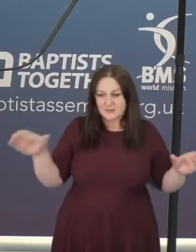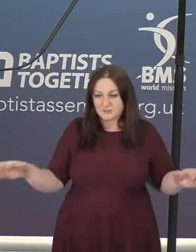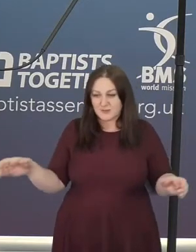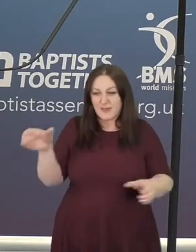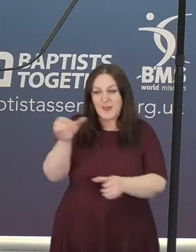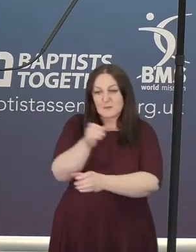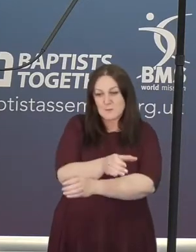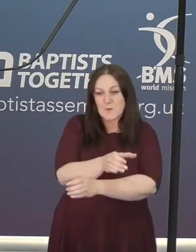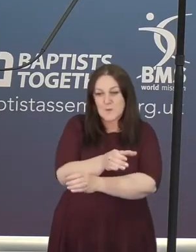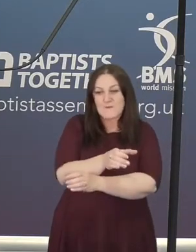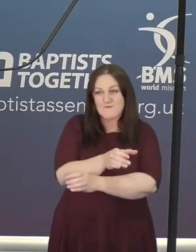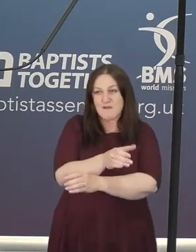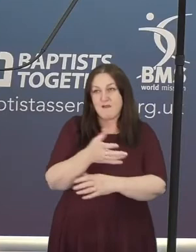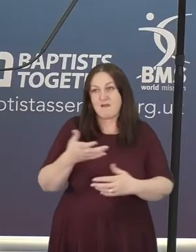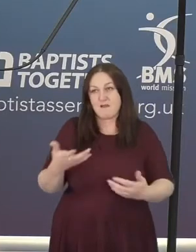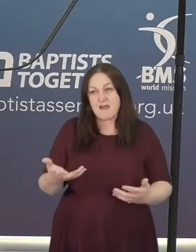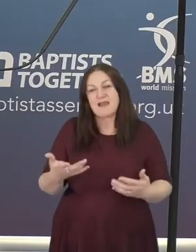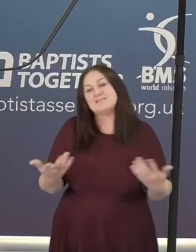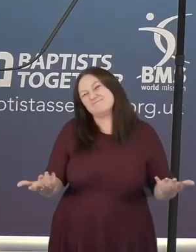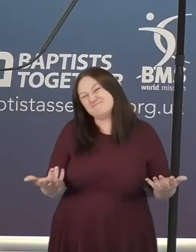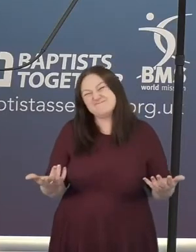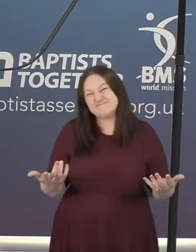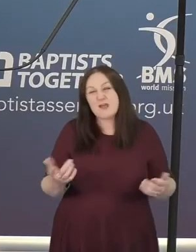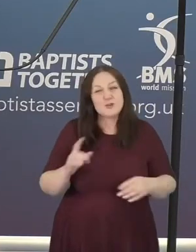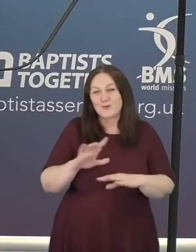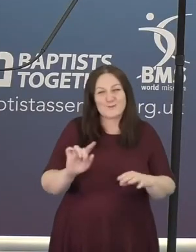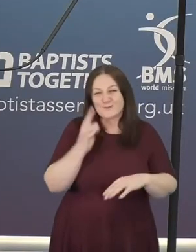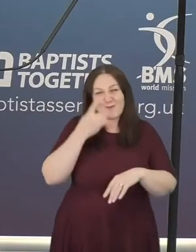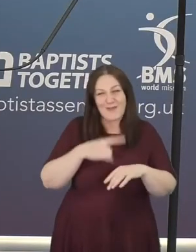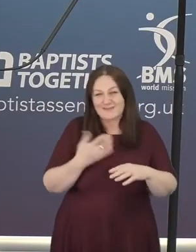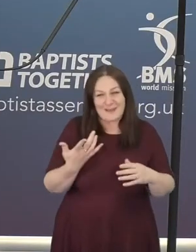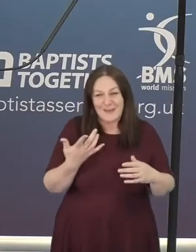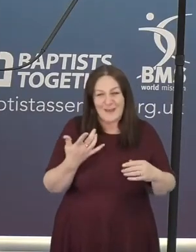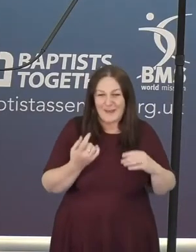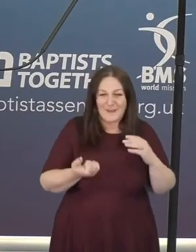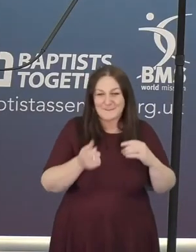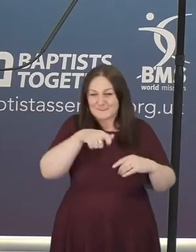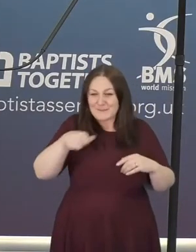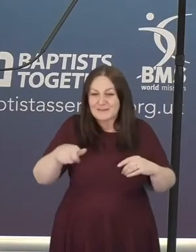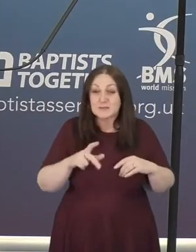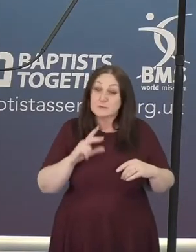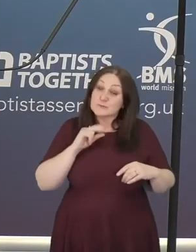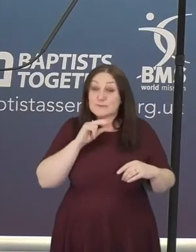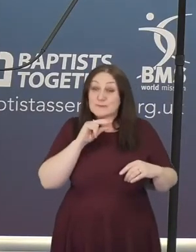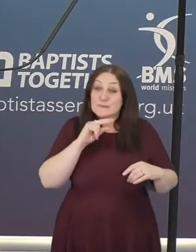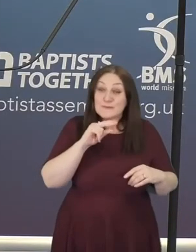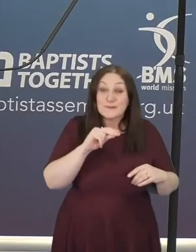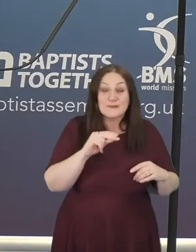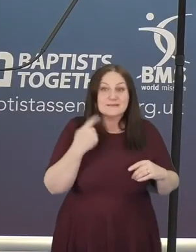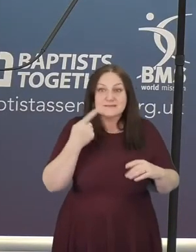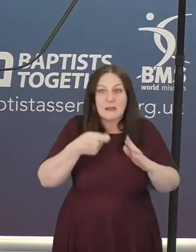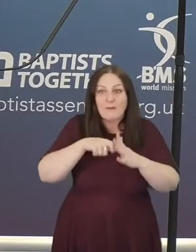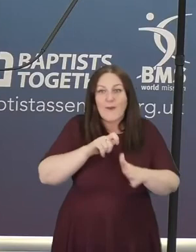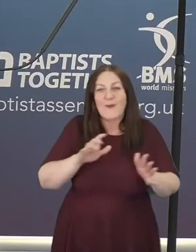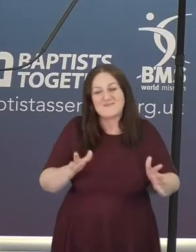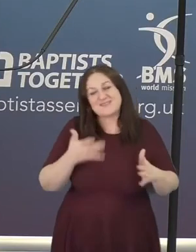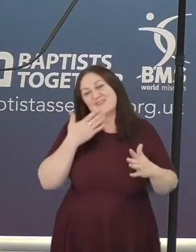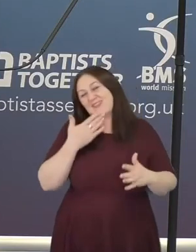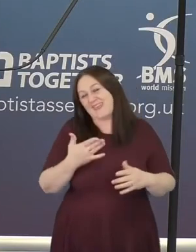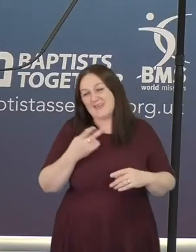one instance where somebody was talking on mute. so my thank you to Jeff and Yinka for their leadership.